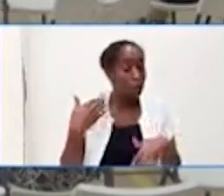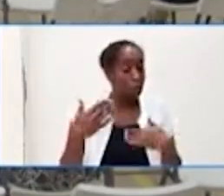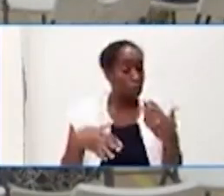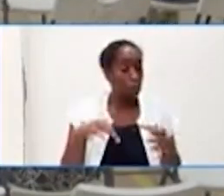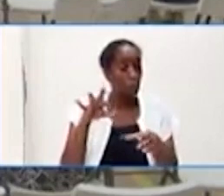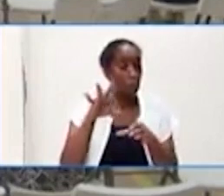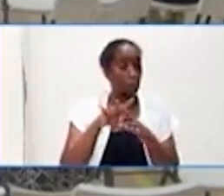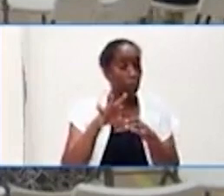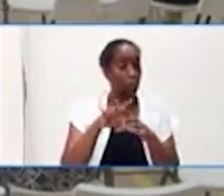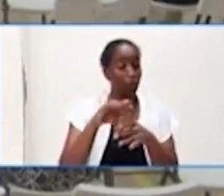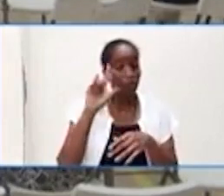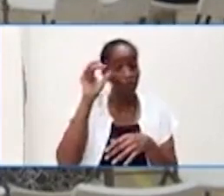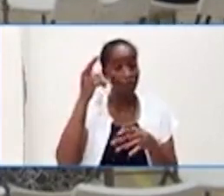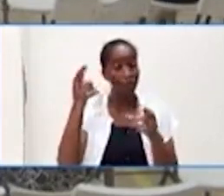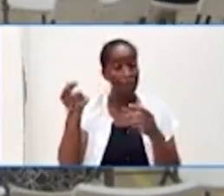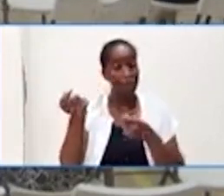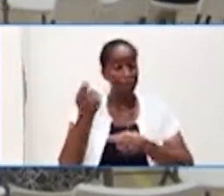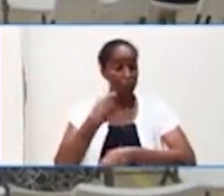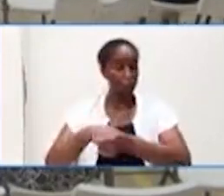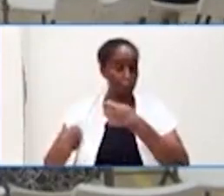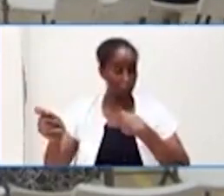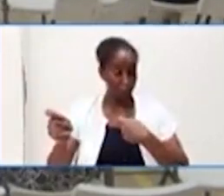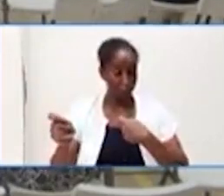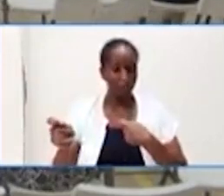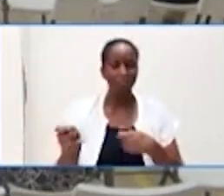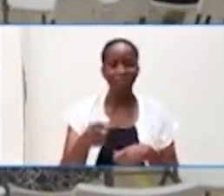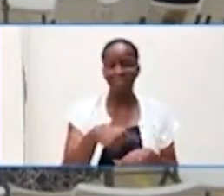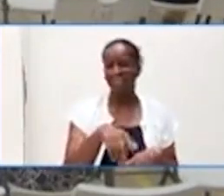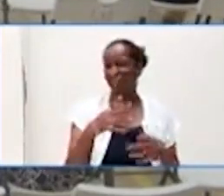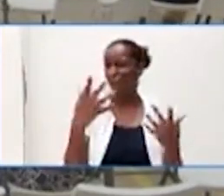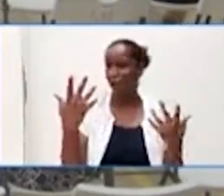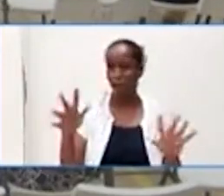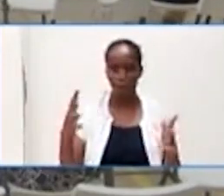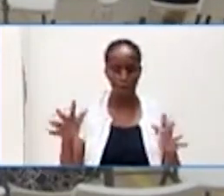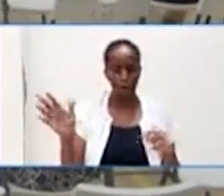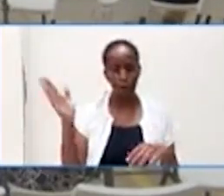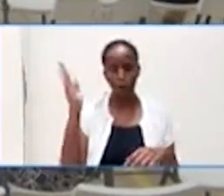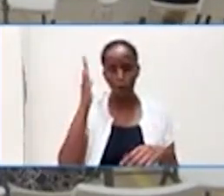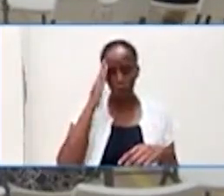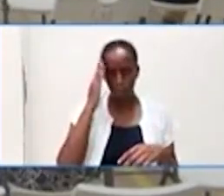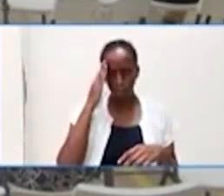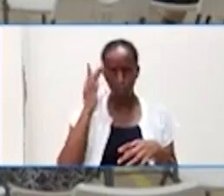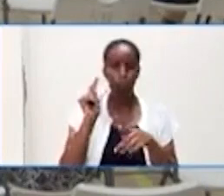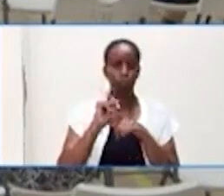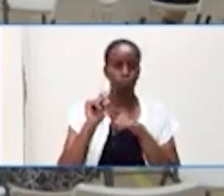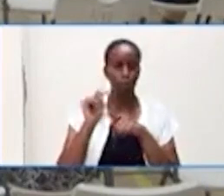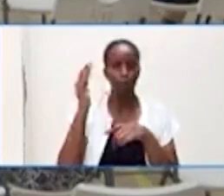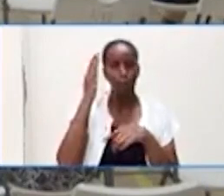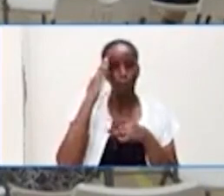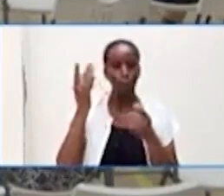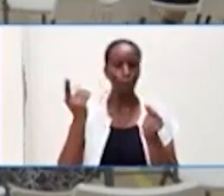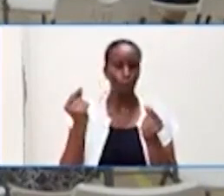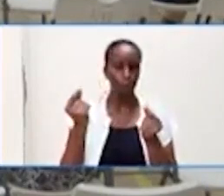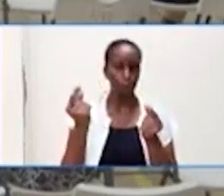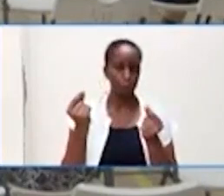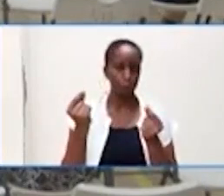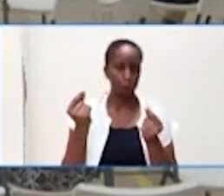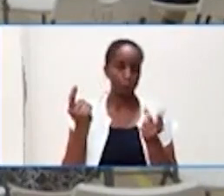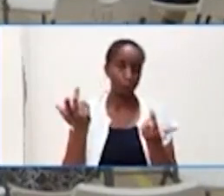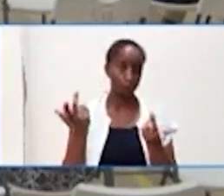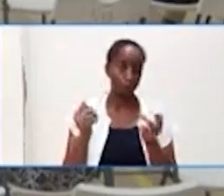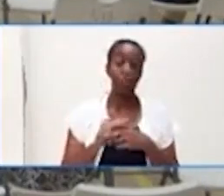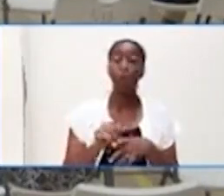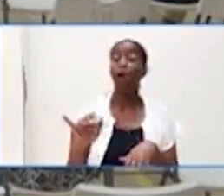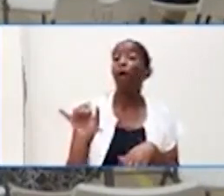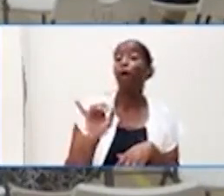The other side of the coin is, is that it's also the only position that the chief executive officer isn't evaluated.